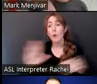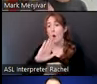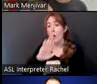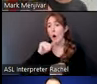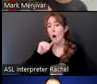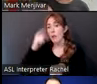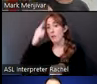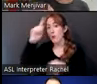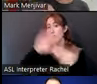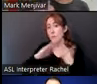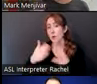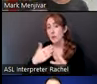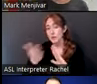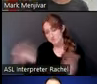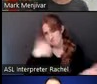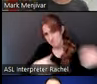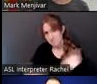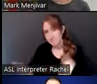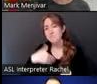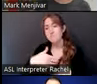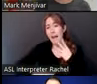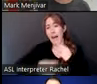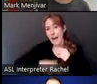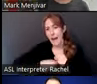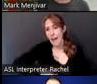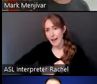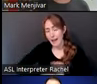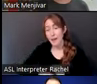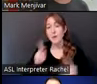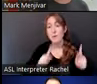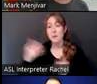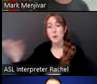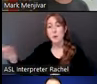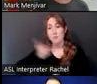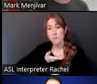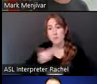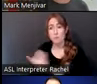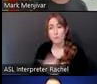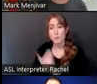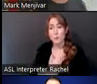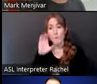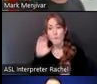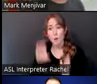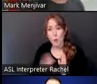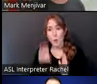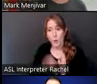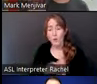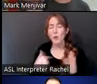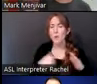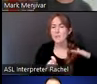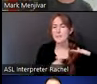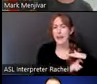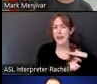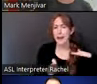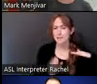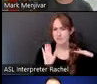to add to that archive. And so people started bringing in new photographs, right, and not giving the originals, but we were scanning because we believe